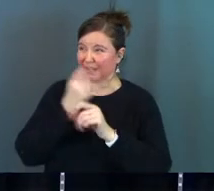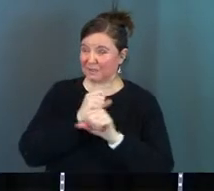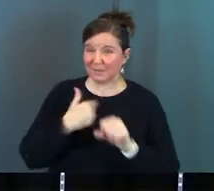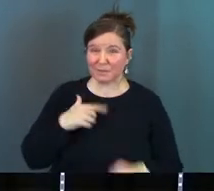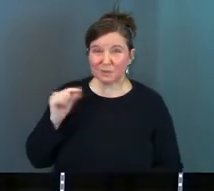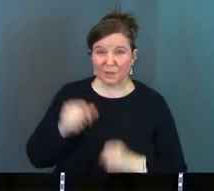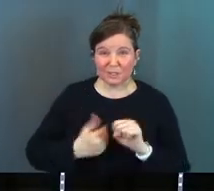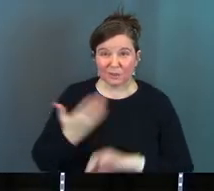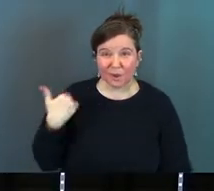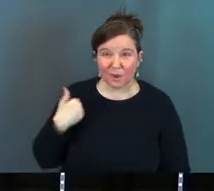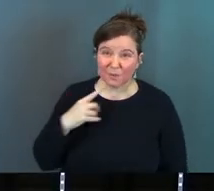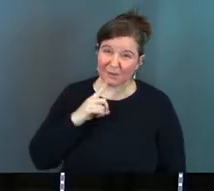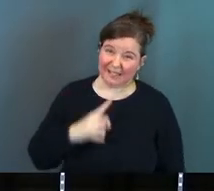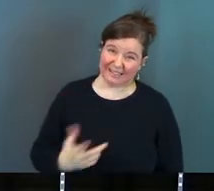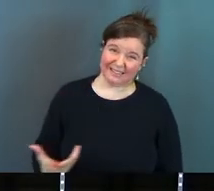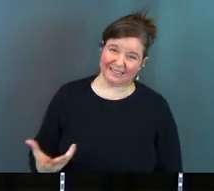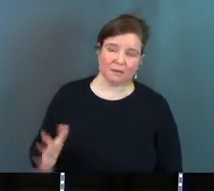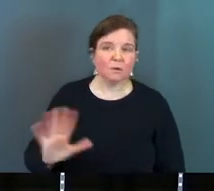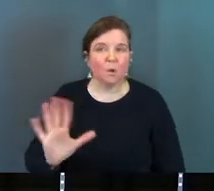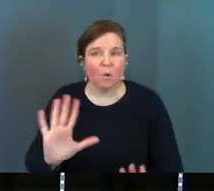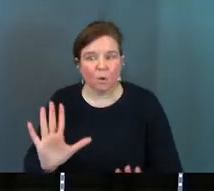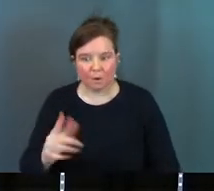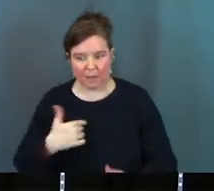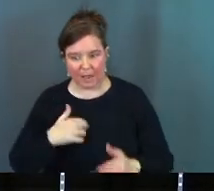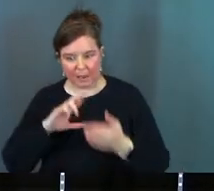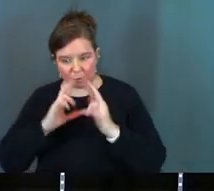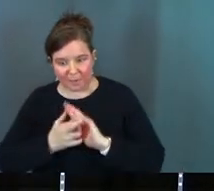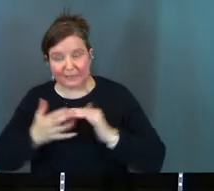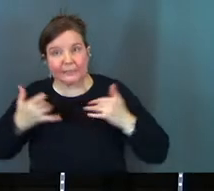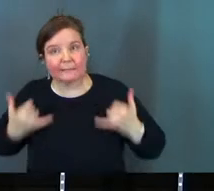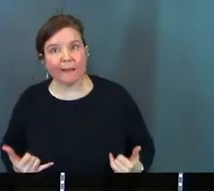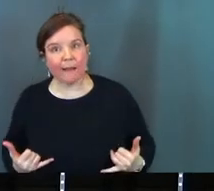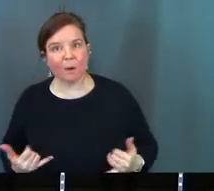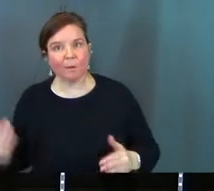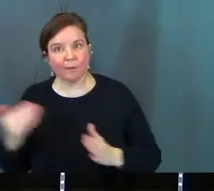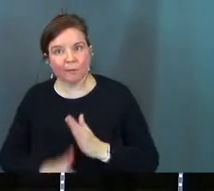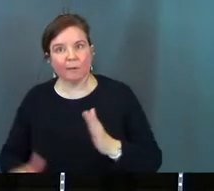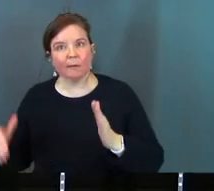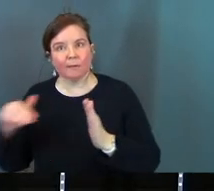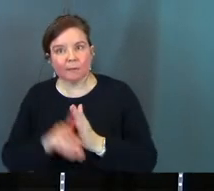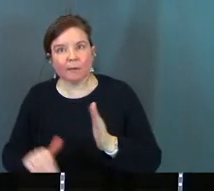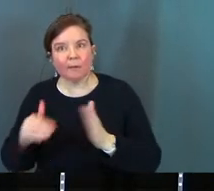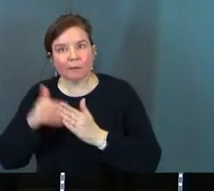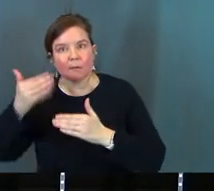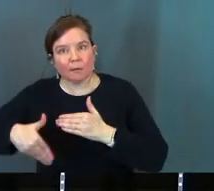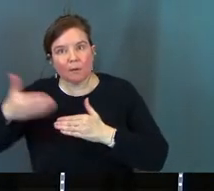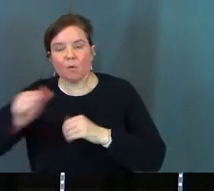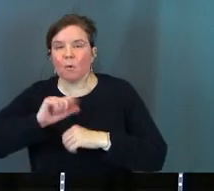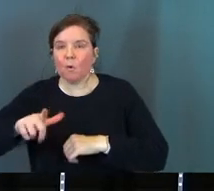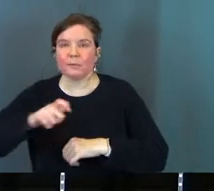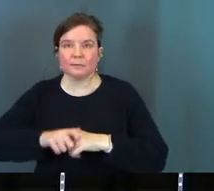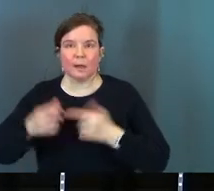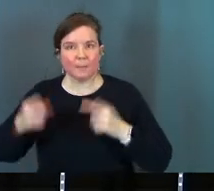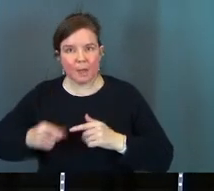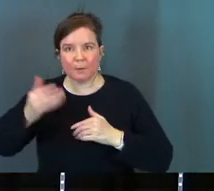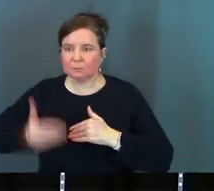really no no no I'm repenting right now all the time